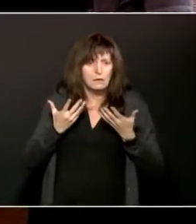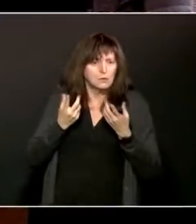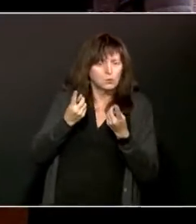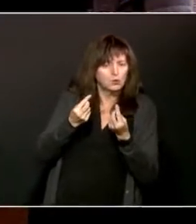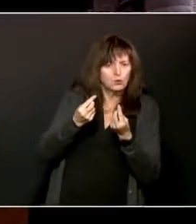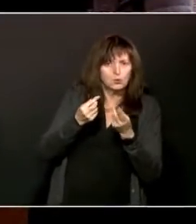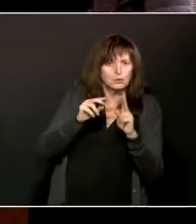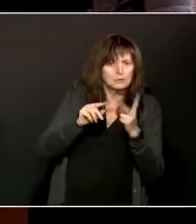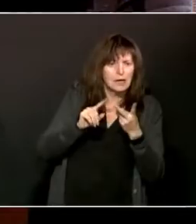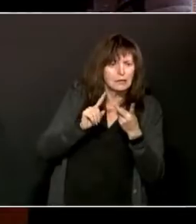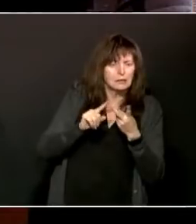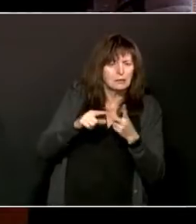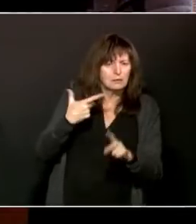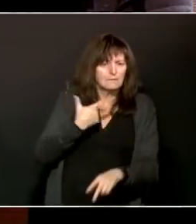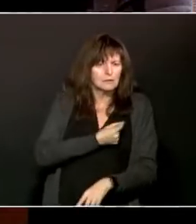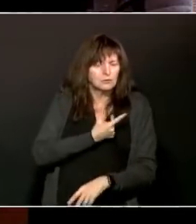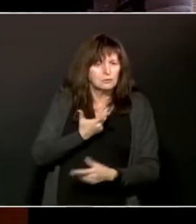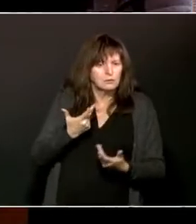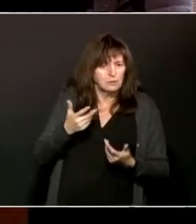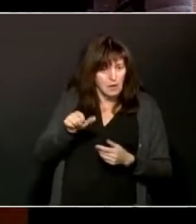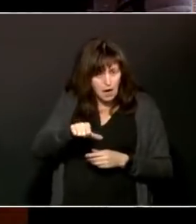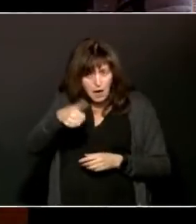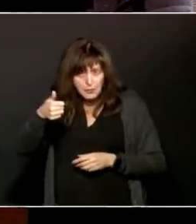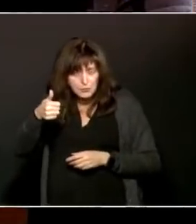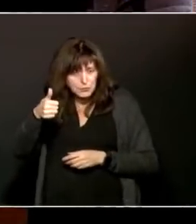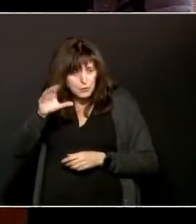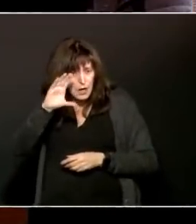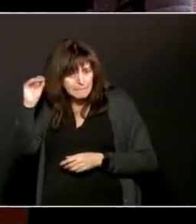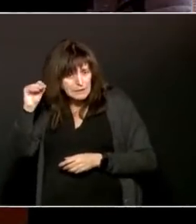shot of a different vaccine? Will that work?